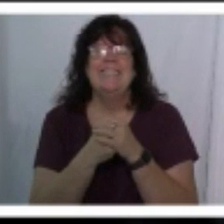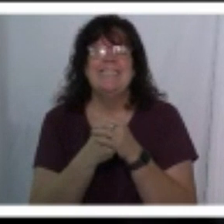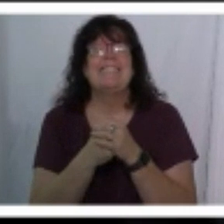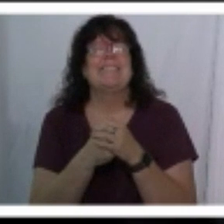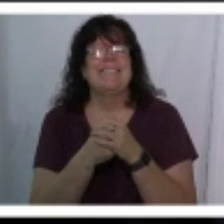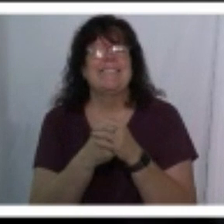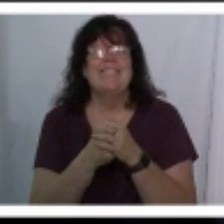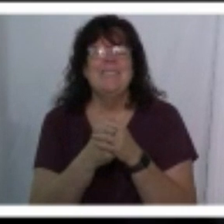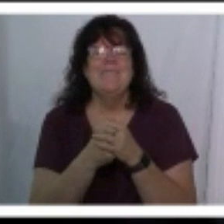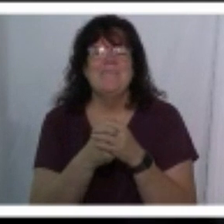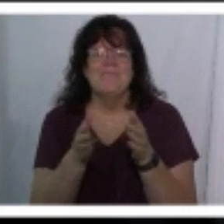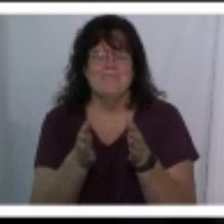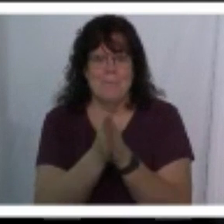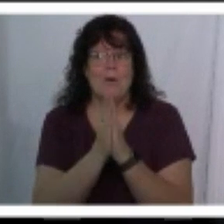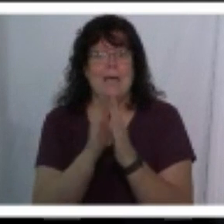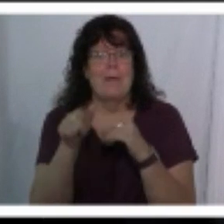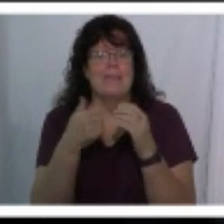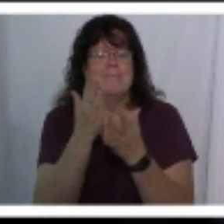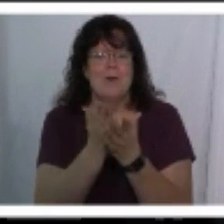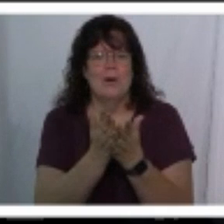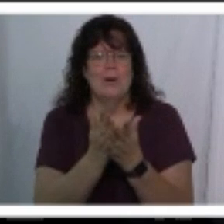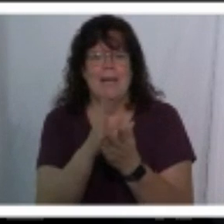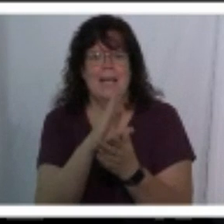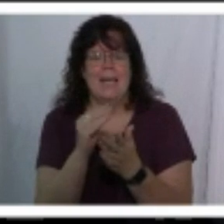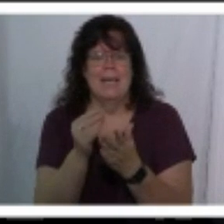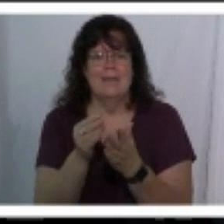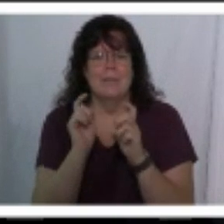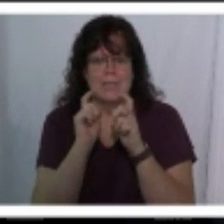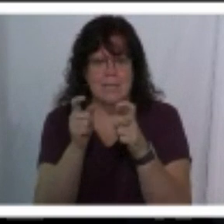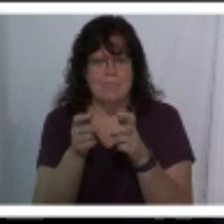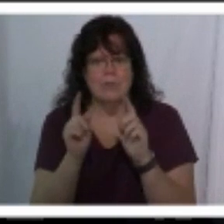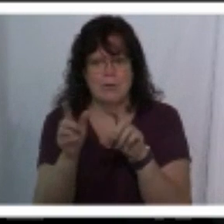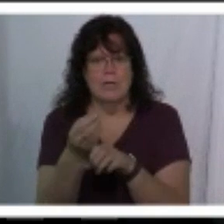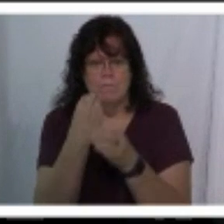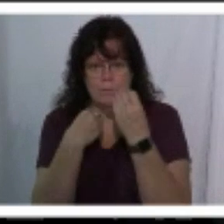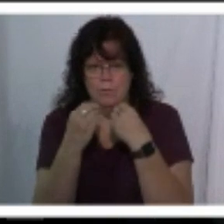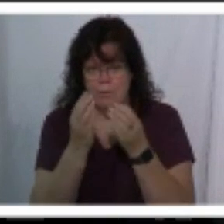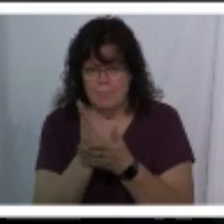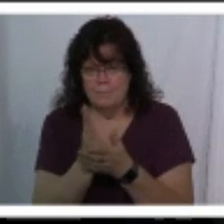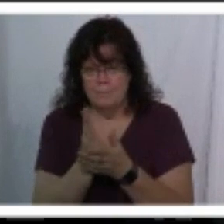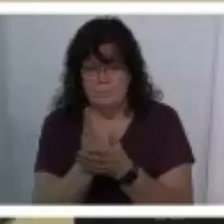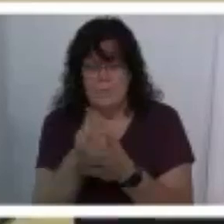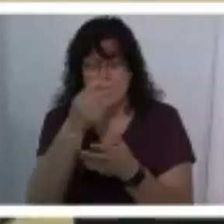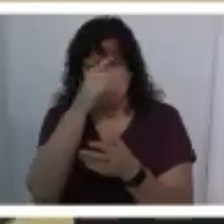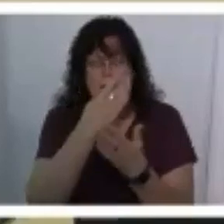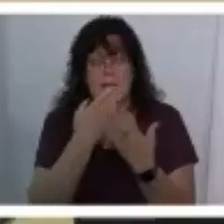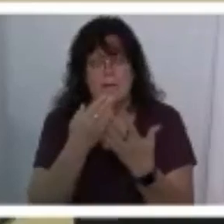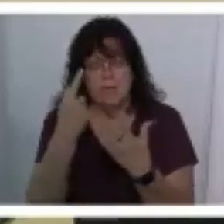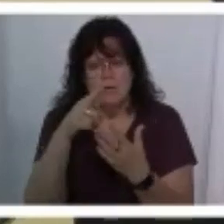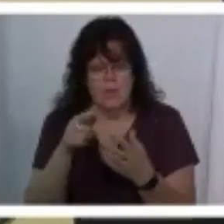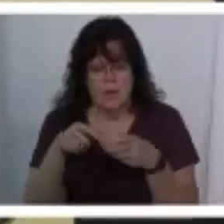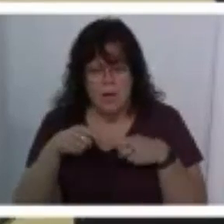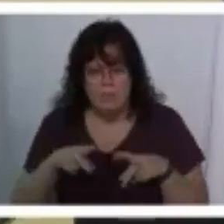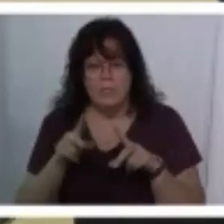so let me let me pray over this part and then we're gonna give and then we're gonna go get food all right all right god thank you for the opportunity to